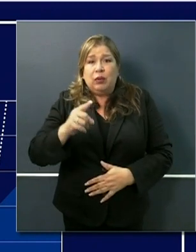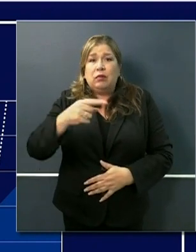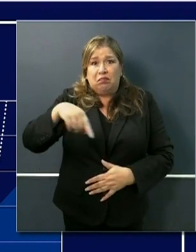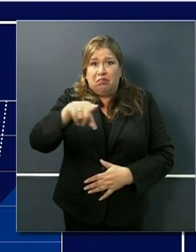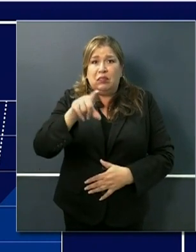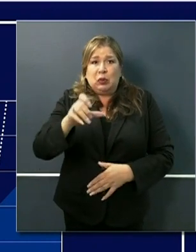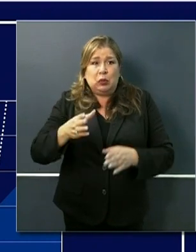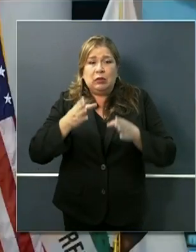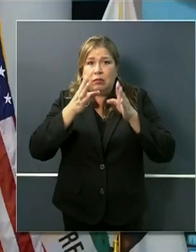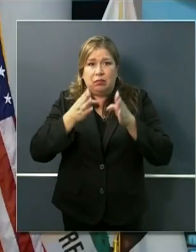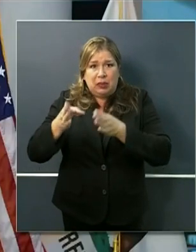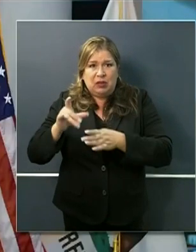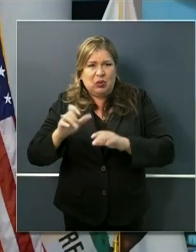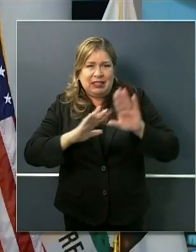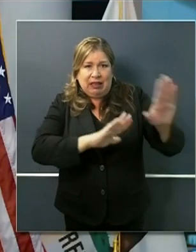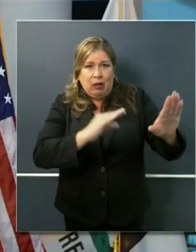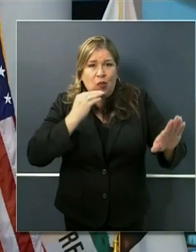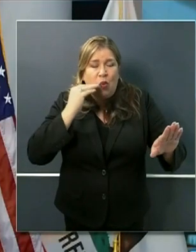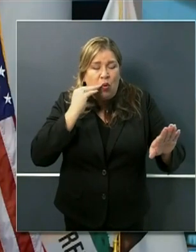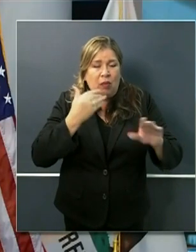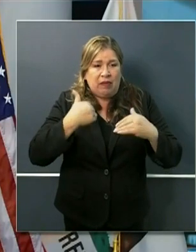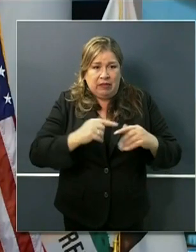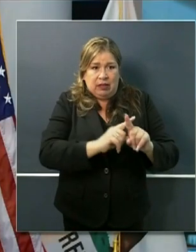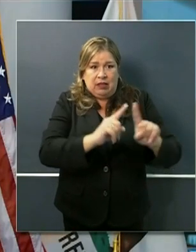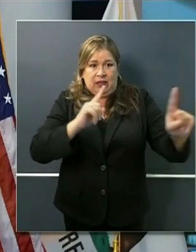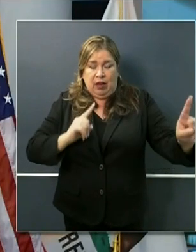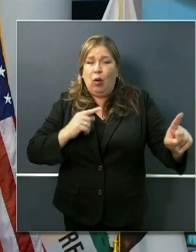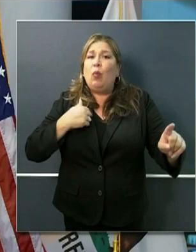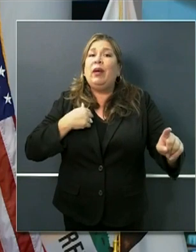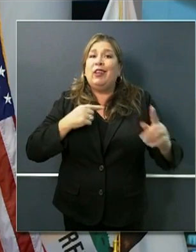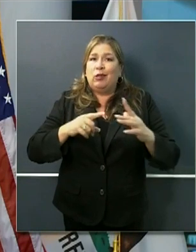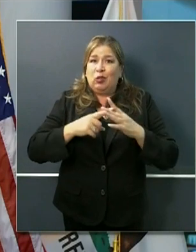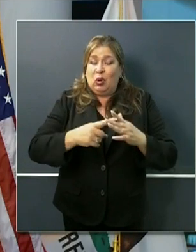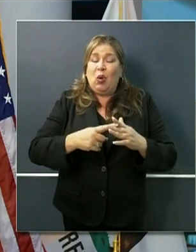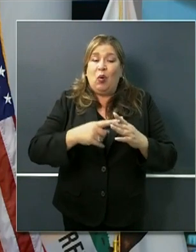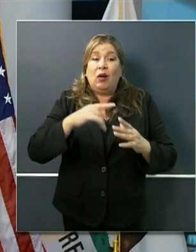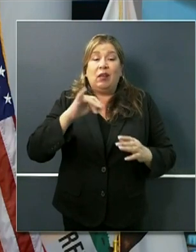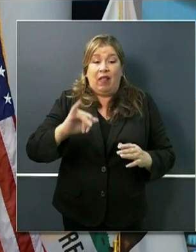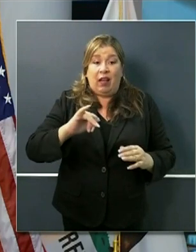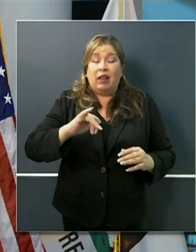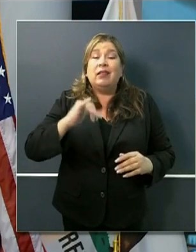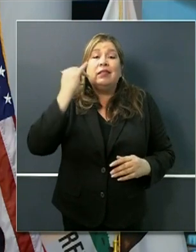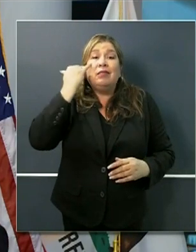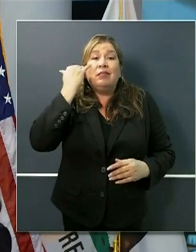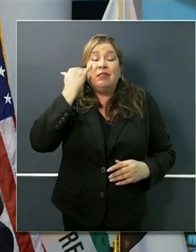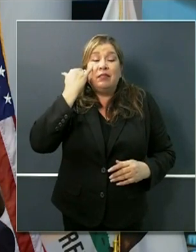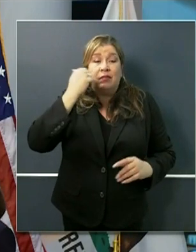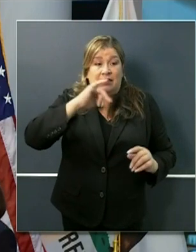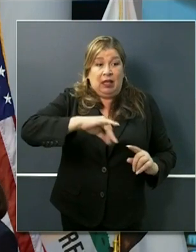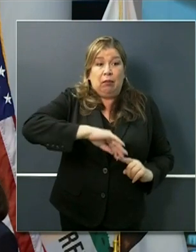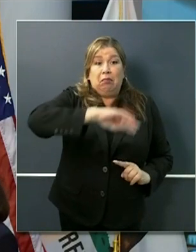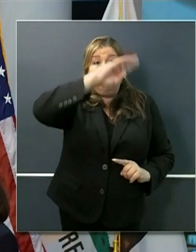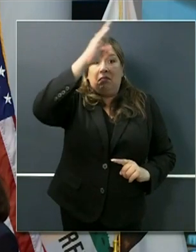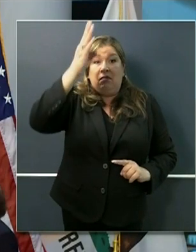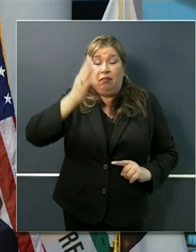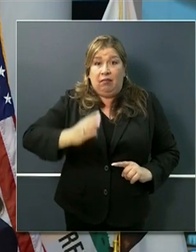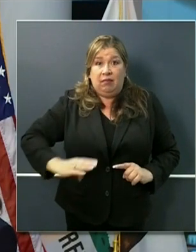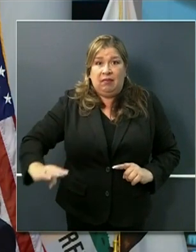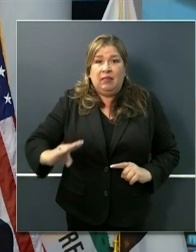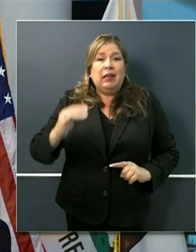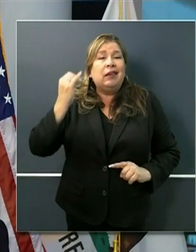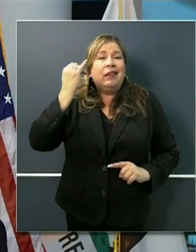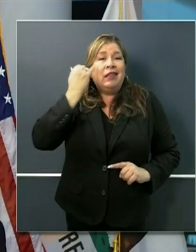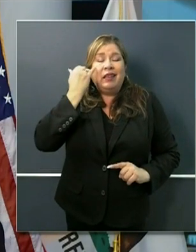so to speak bend the curve so this line here shows one where we would go if we had continued with our